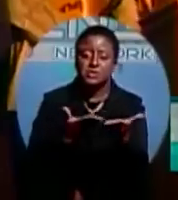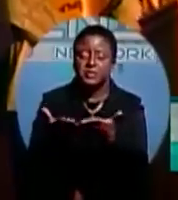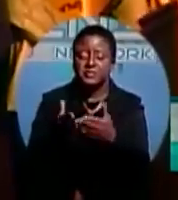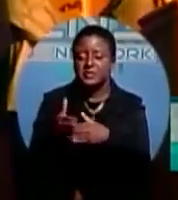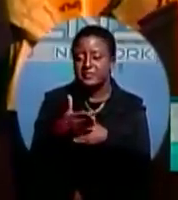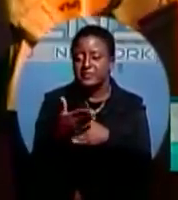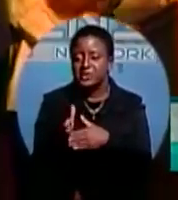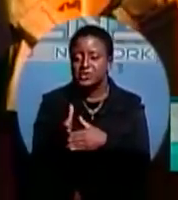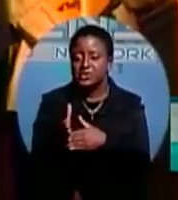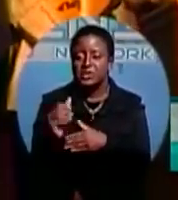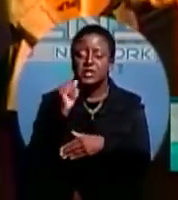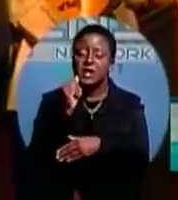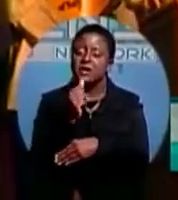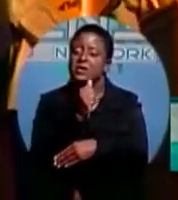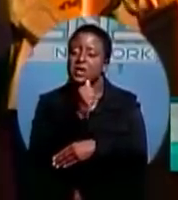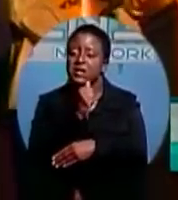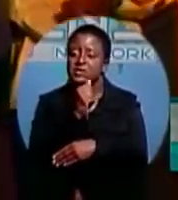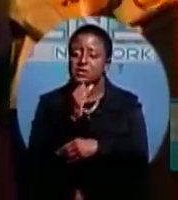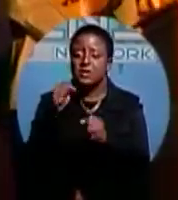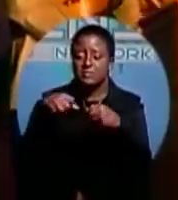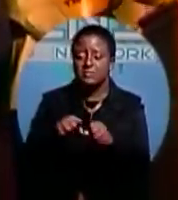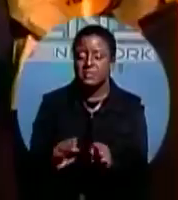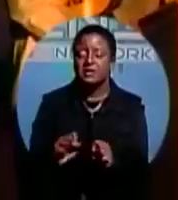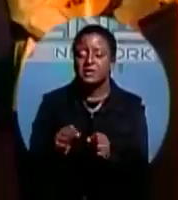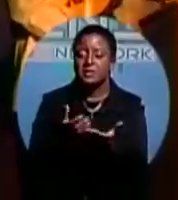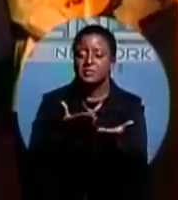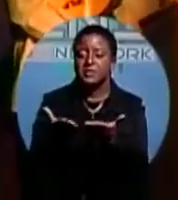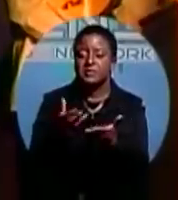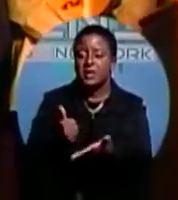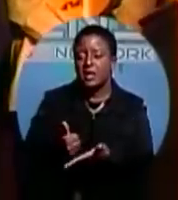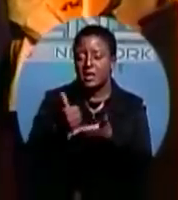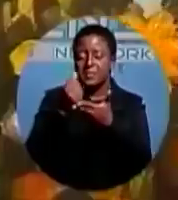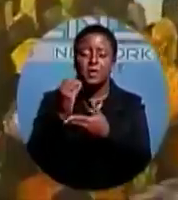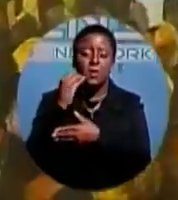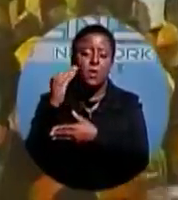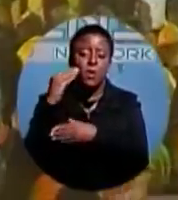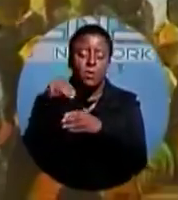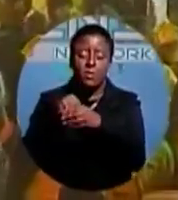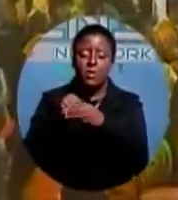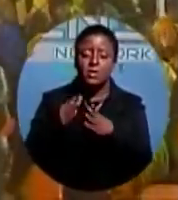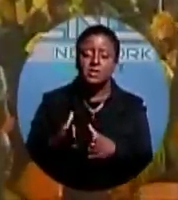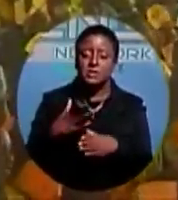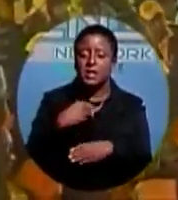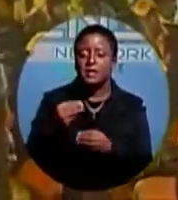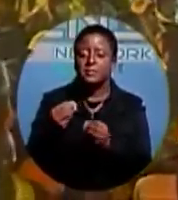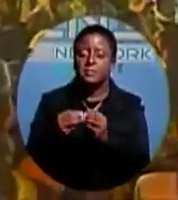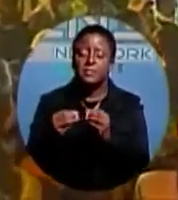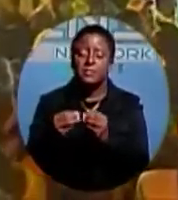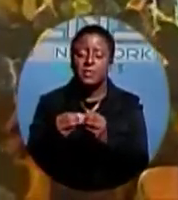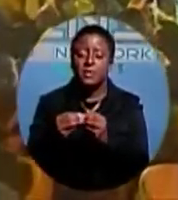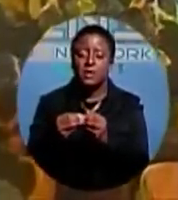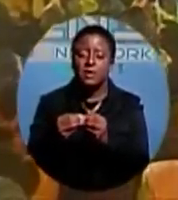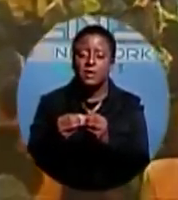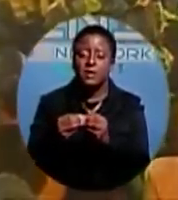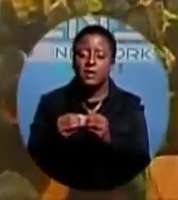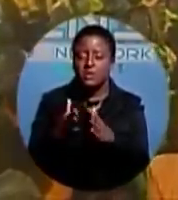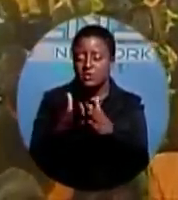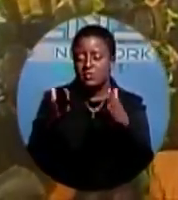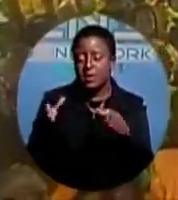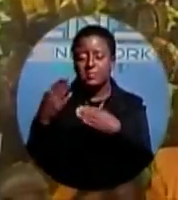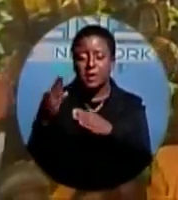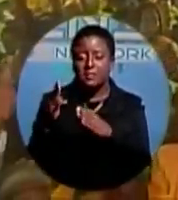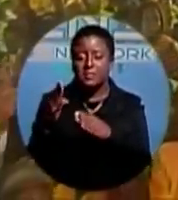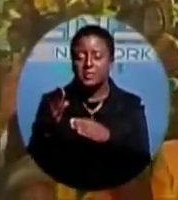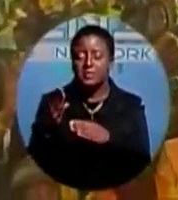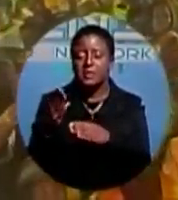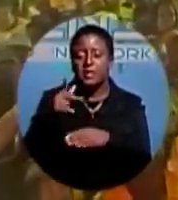the arts and entertainment and culture, helping homeowners and so much more. And as for Grand Bahama, he said